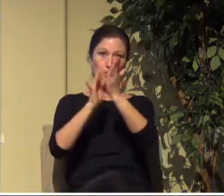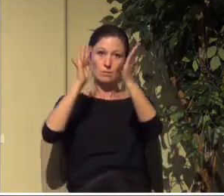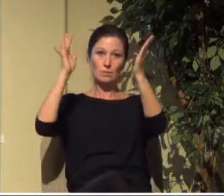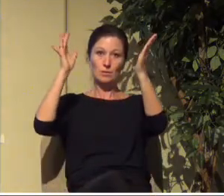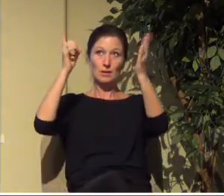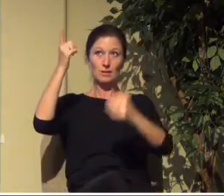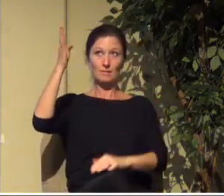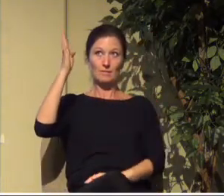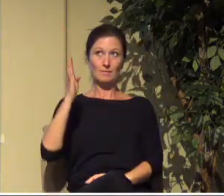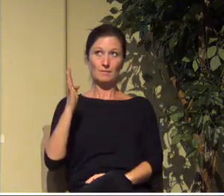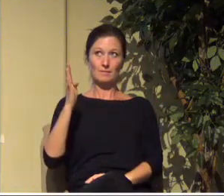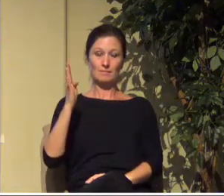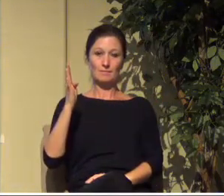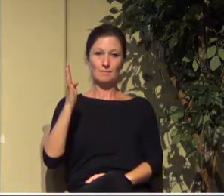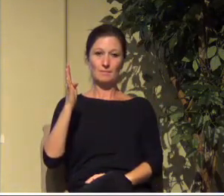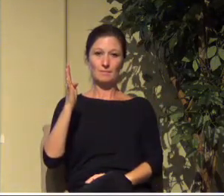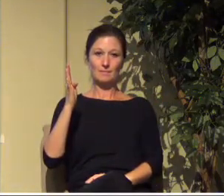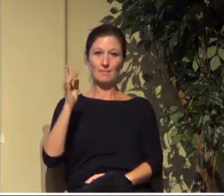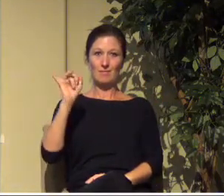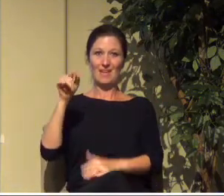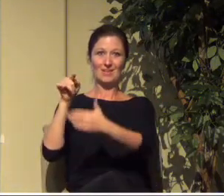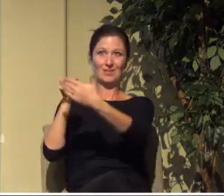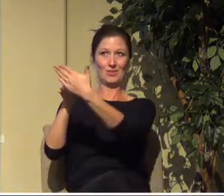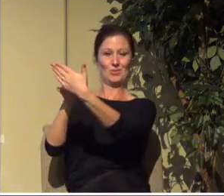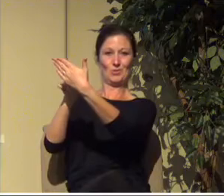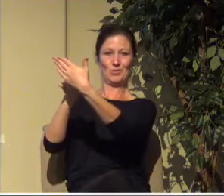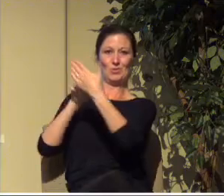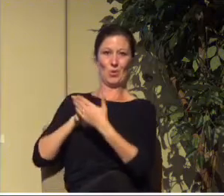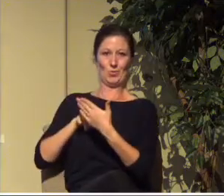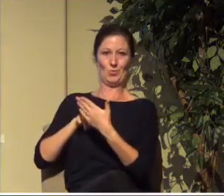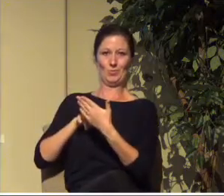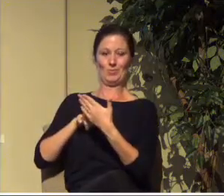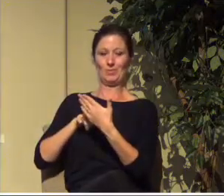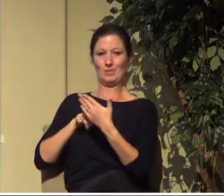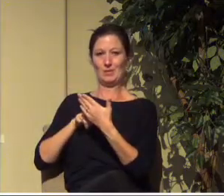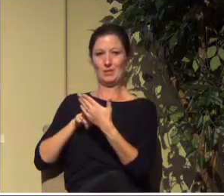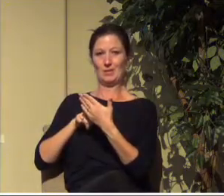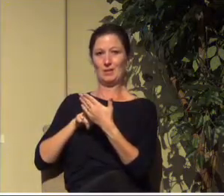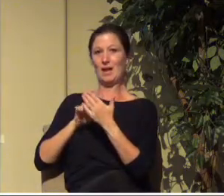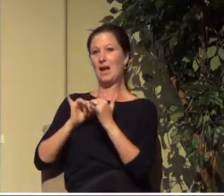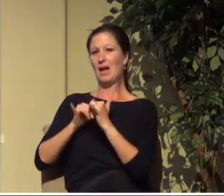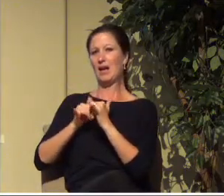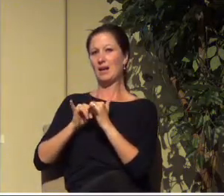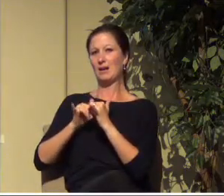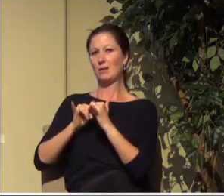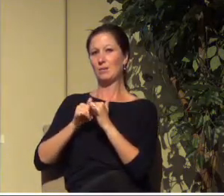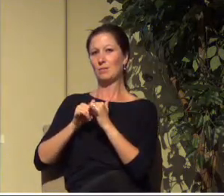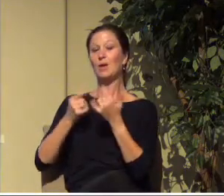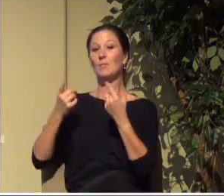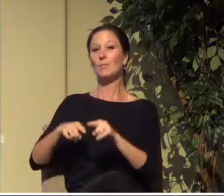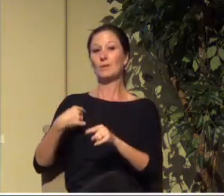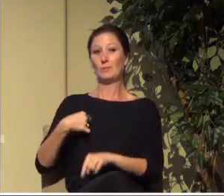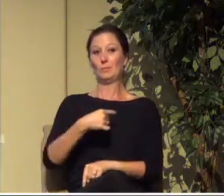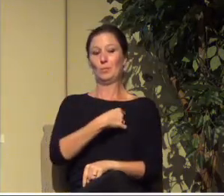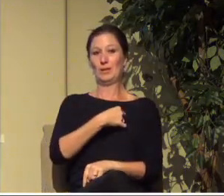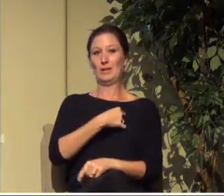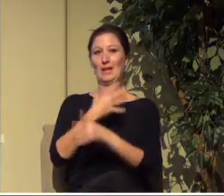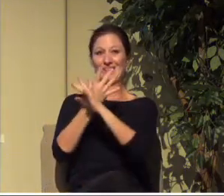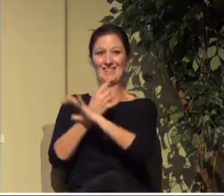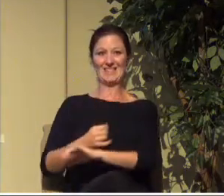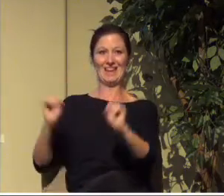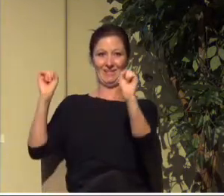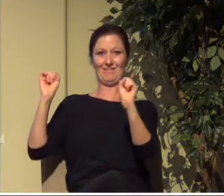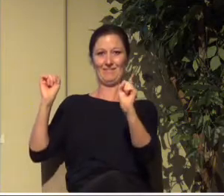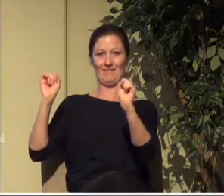has been shown in bringing us into salvation in Christ. It's interesting